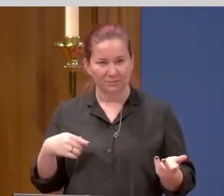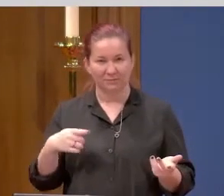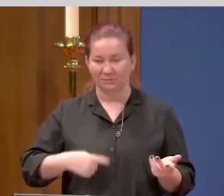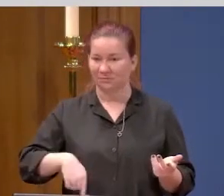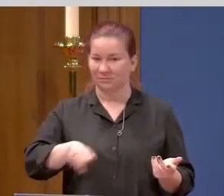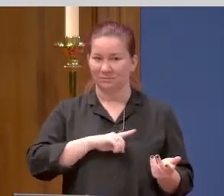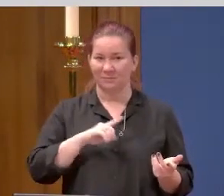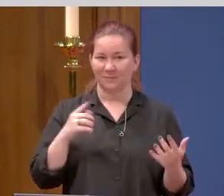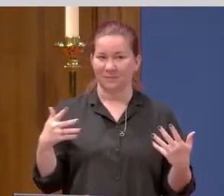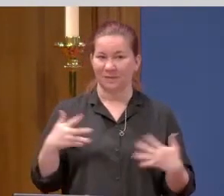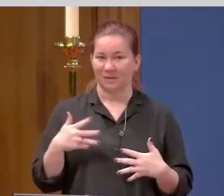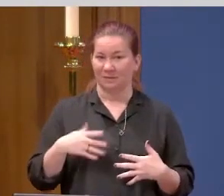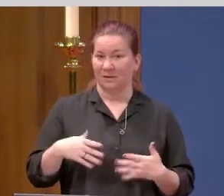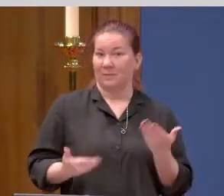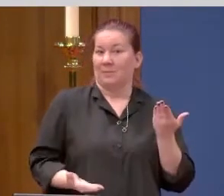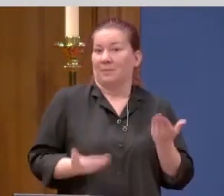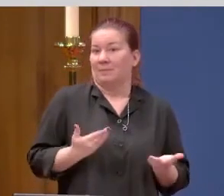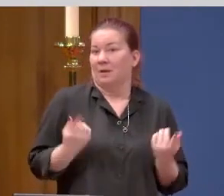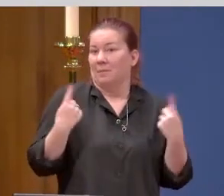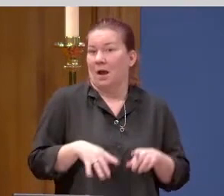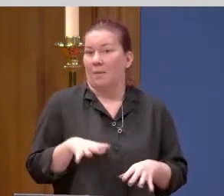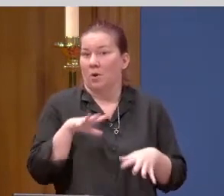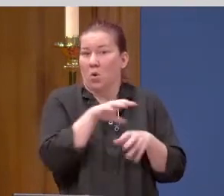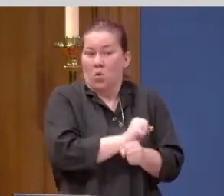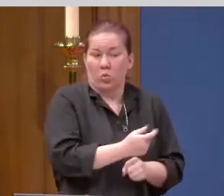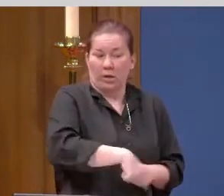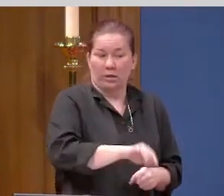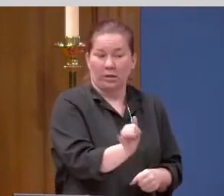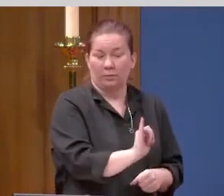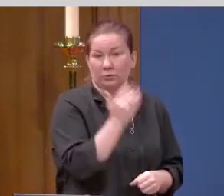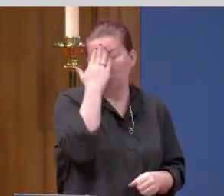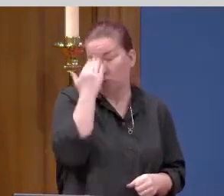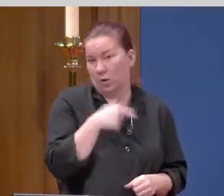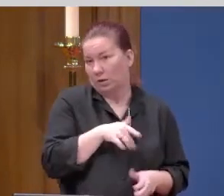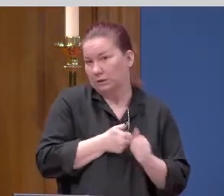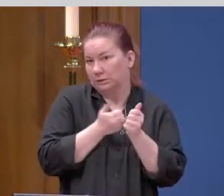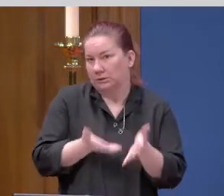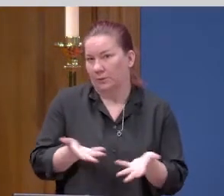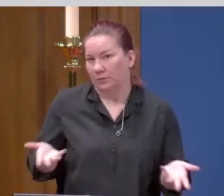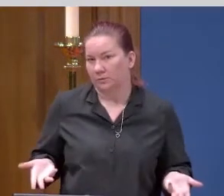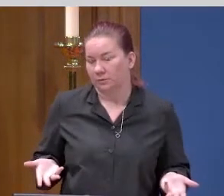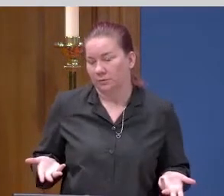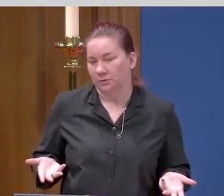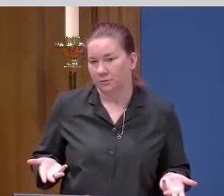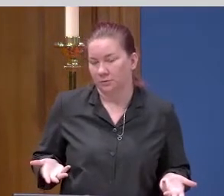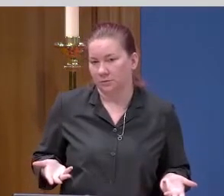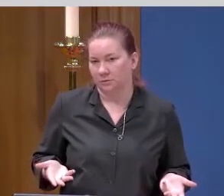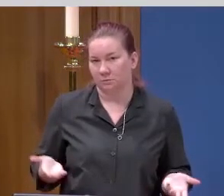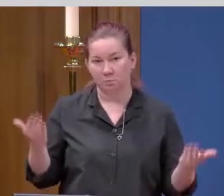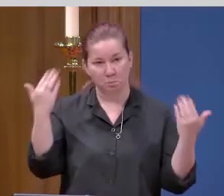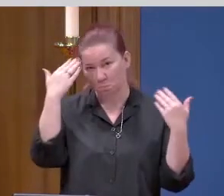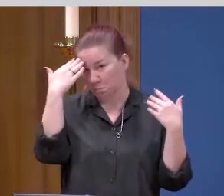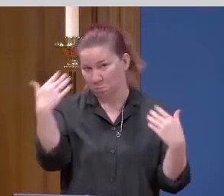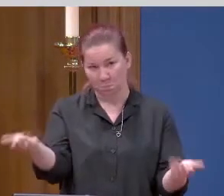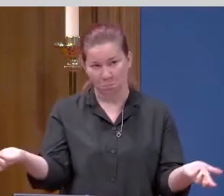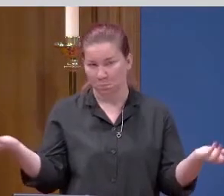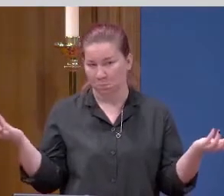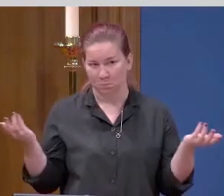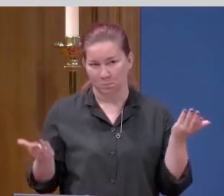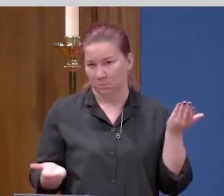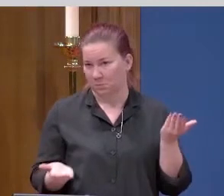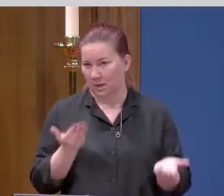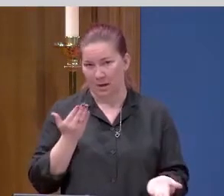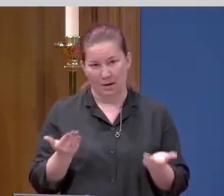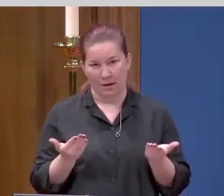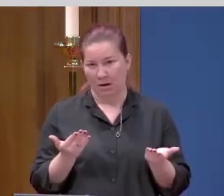afraid that they might be arrested, too. After all, they were his disciples. Who knows? They